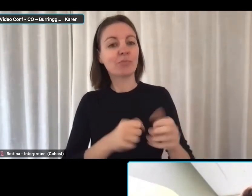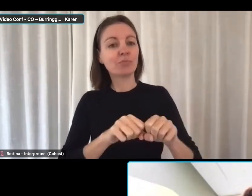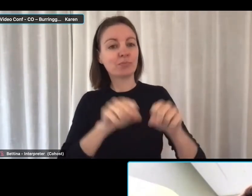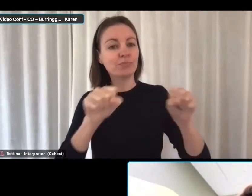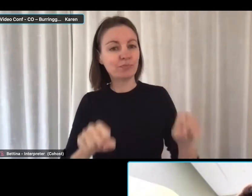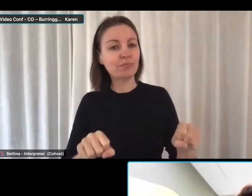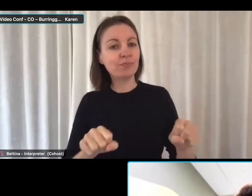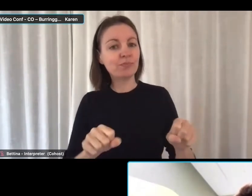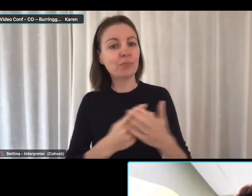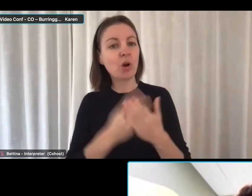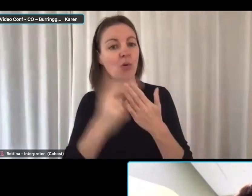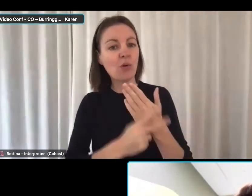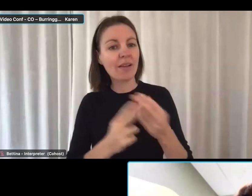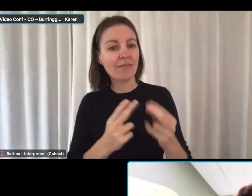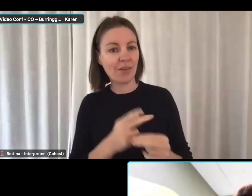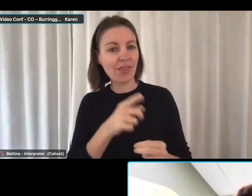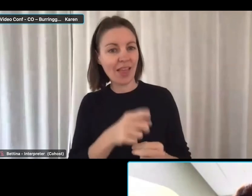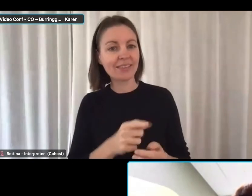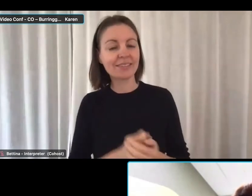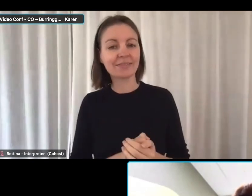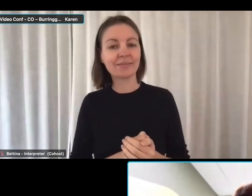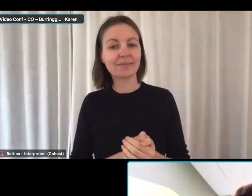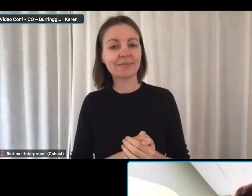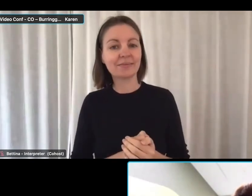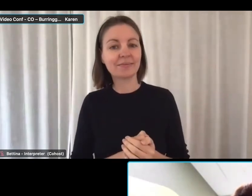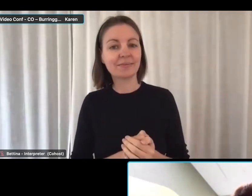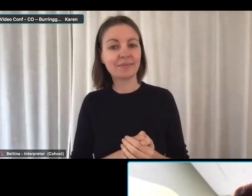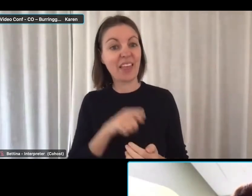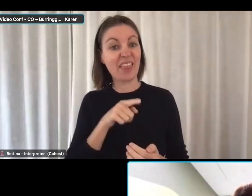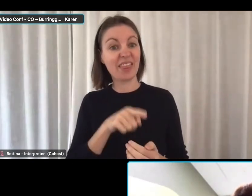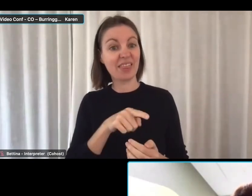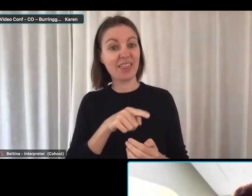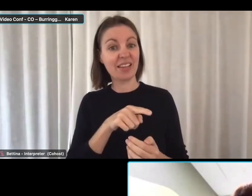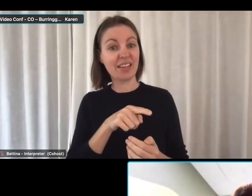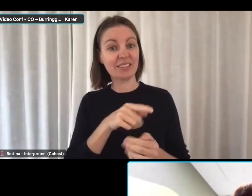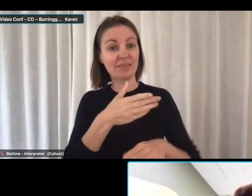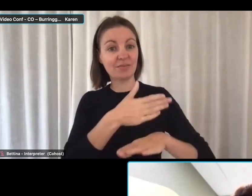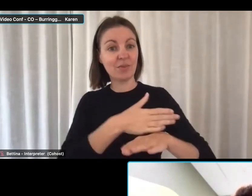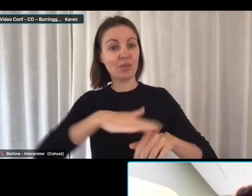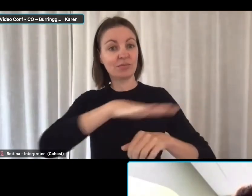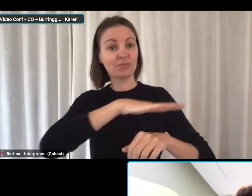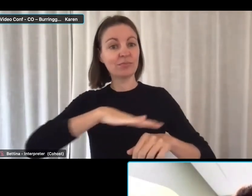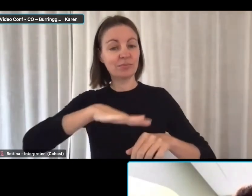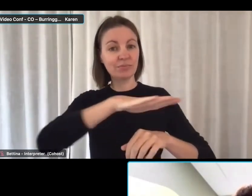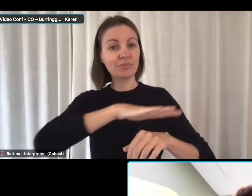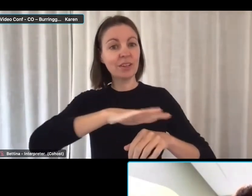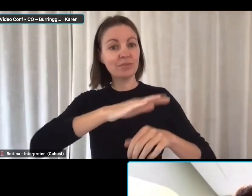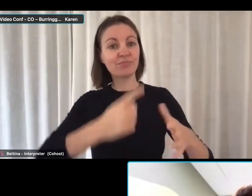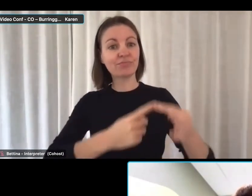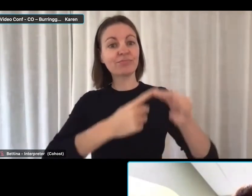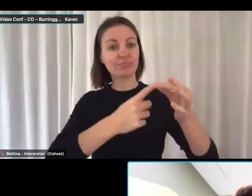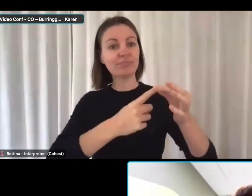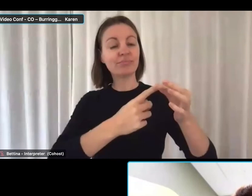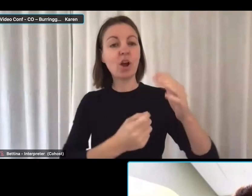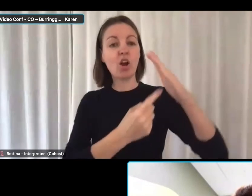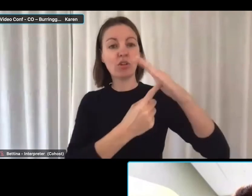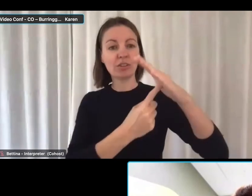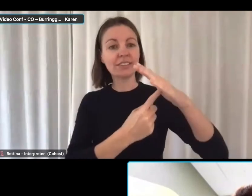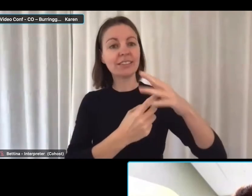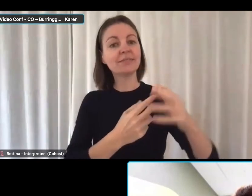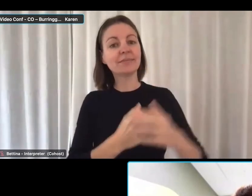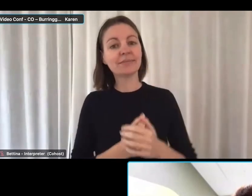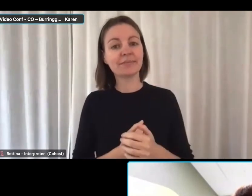this sector. So this was identified as one of the priority industries that's supported through that program.